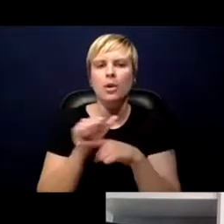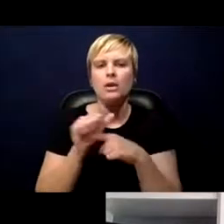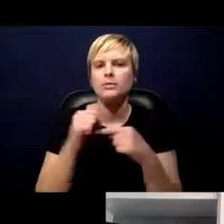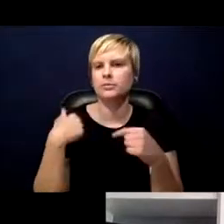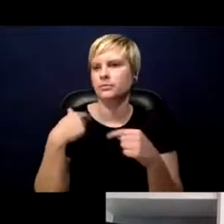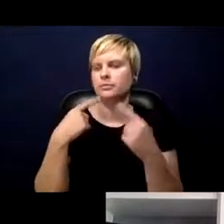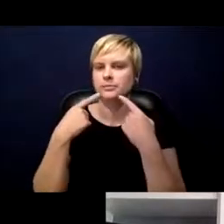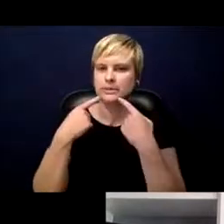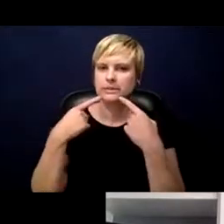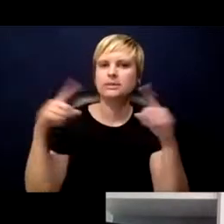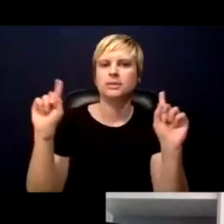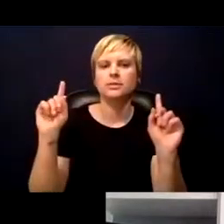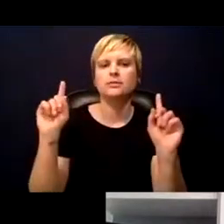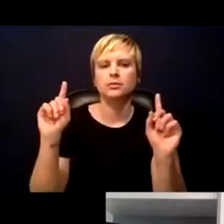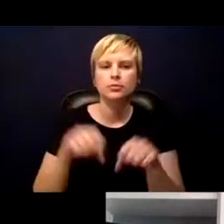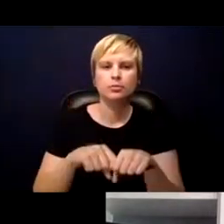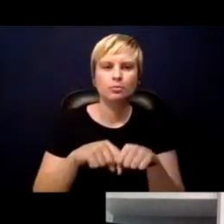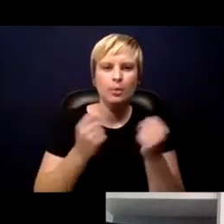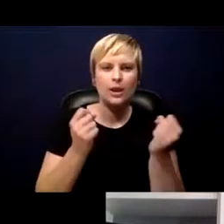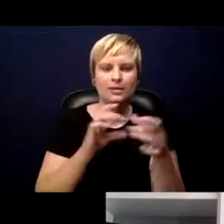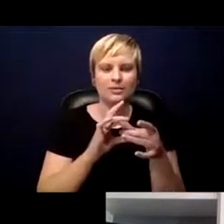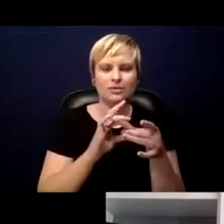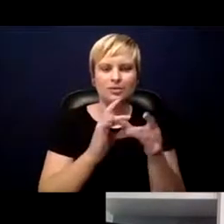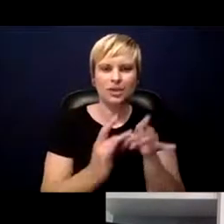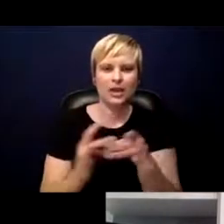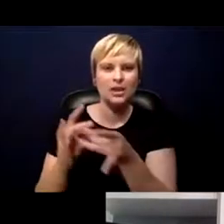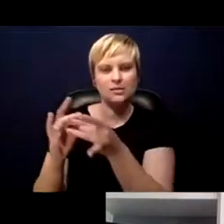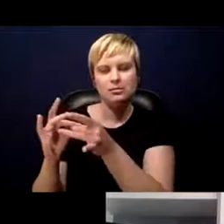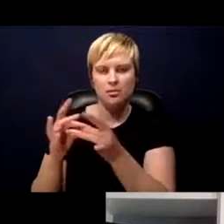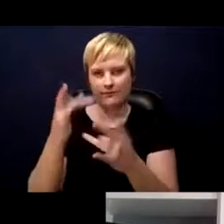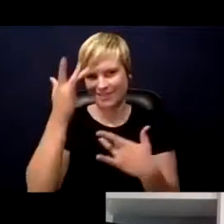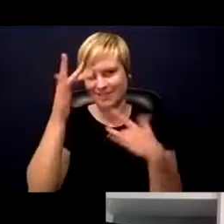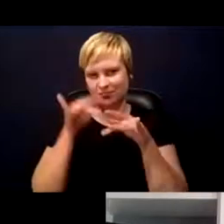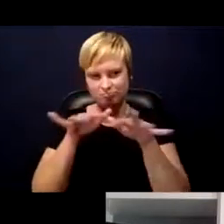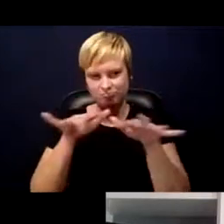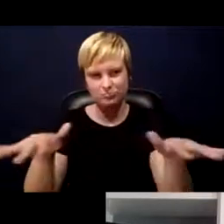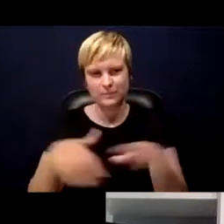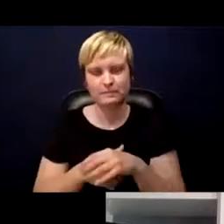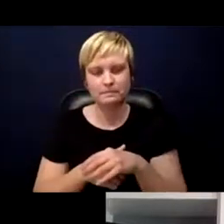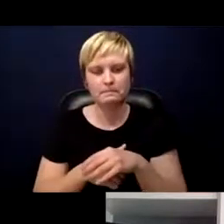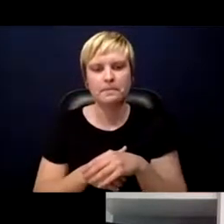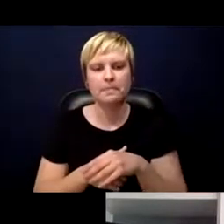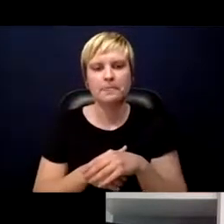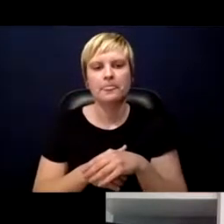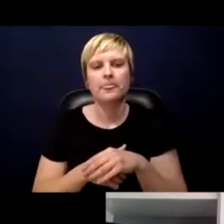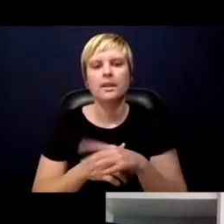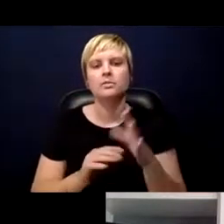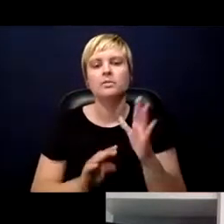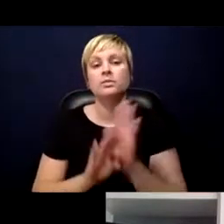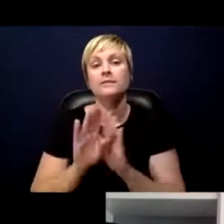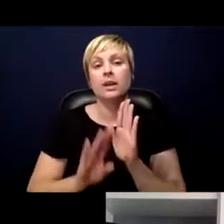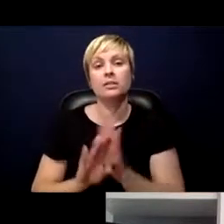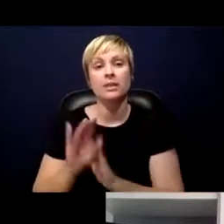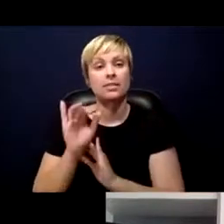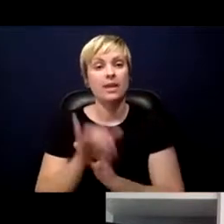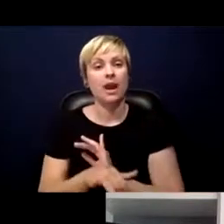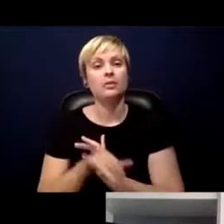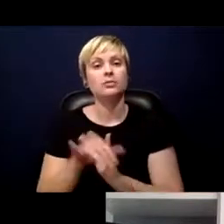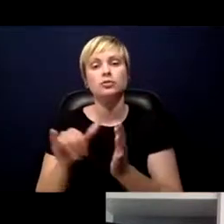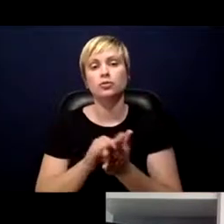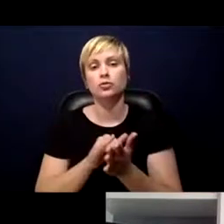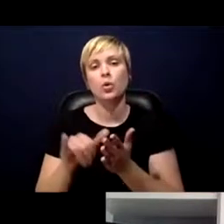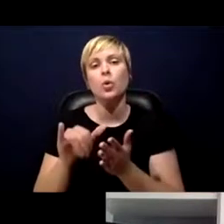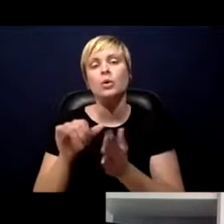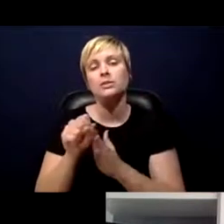chain of transmission. So what we did was by developing that course, New York State, the state of Maryland,